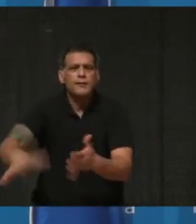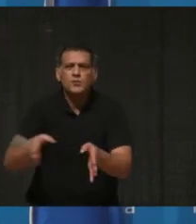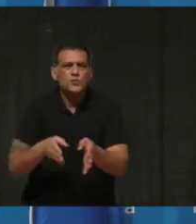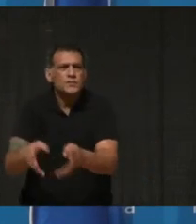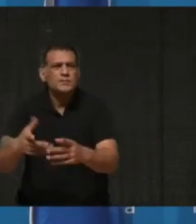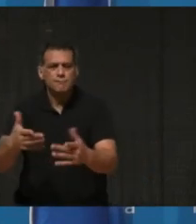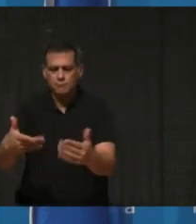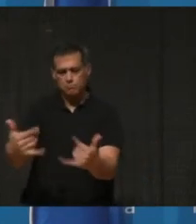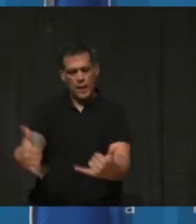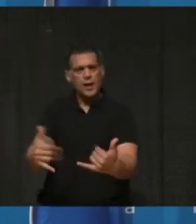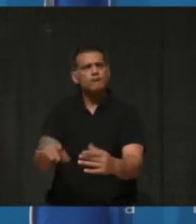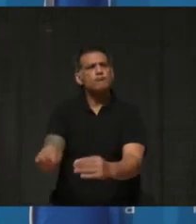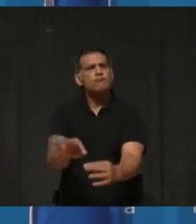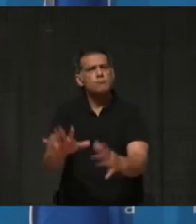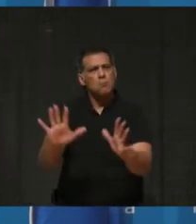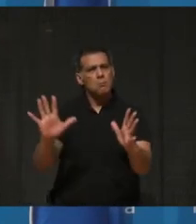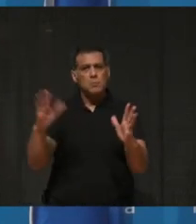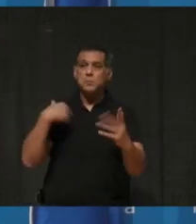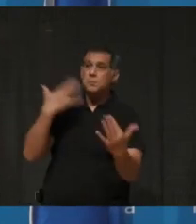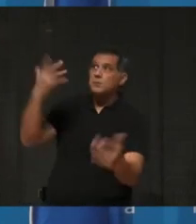waiting for a response from the province.